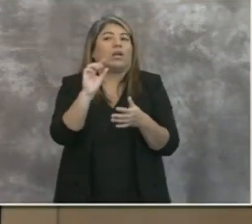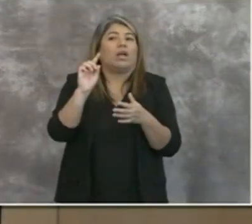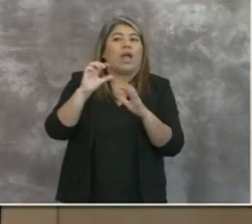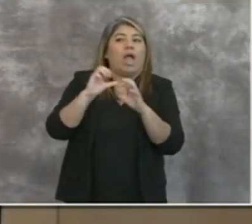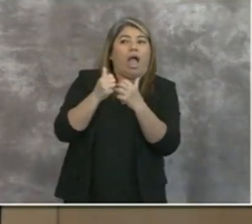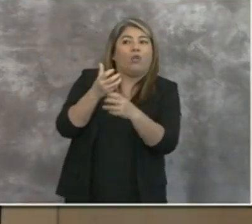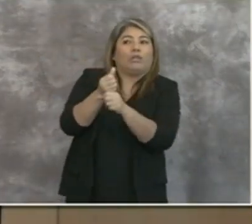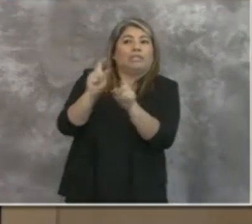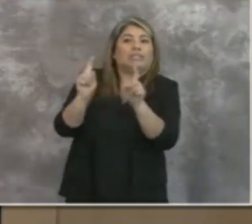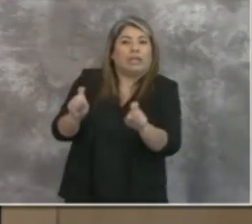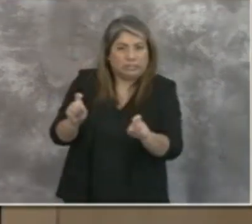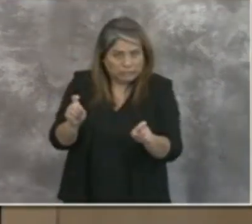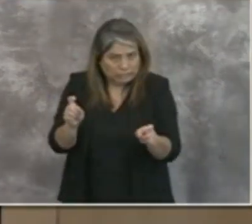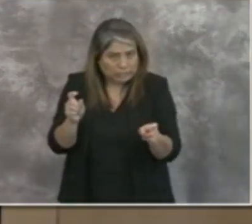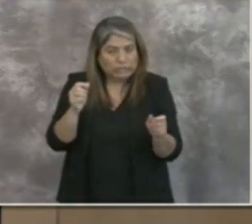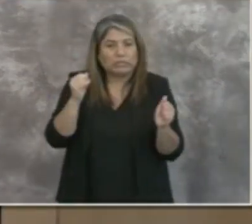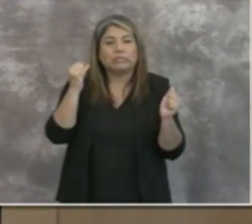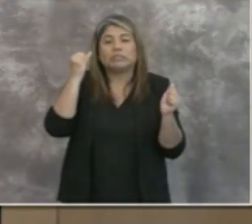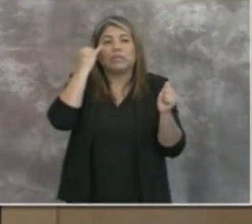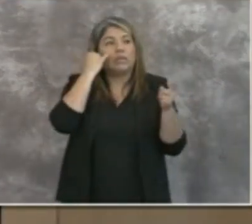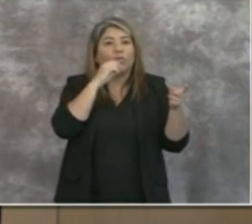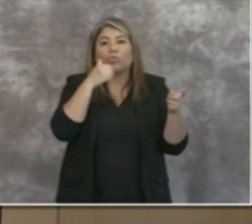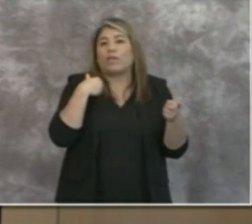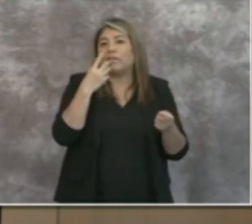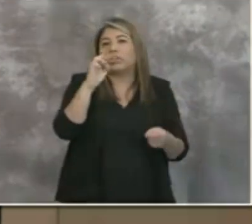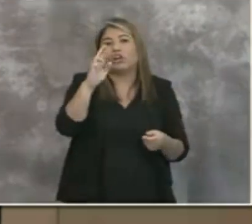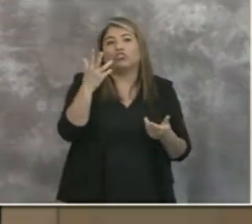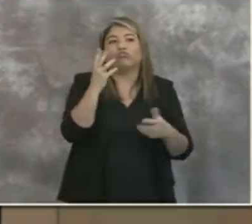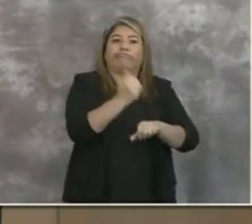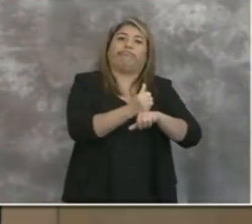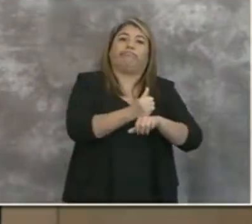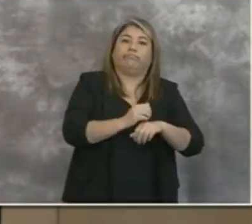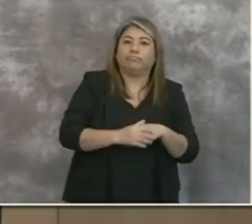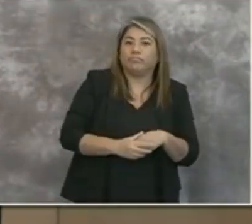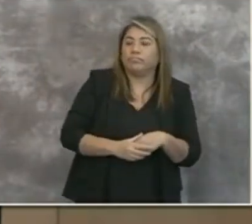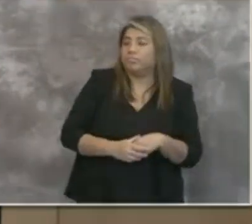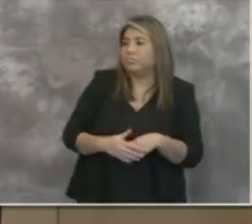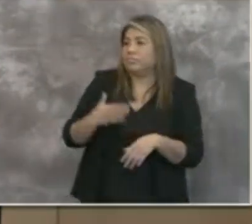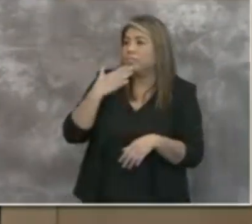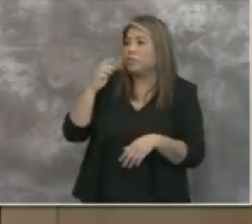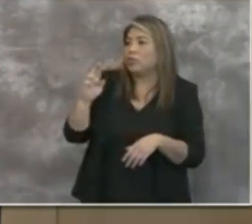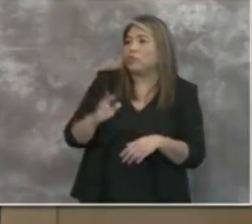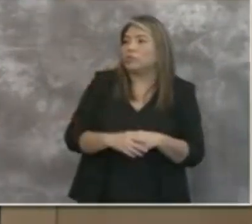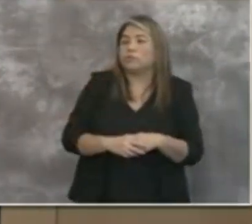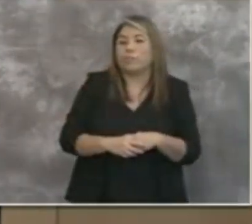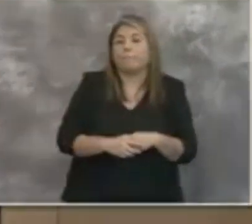test if you do not have a health care provider. Thank you, Dr. Lutton.